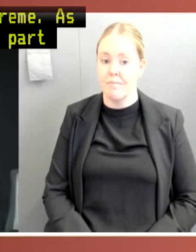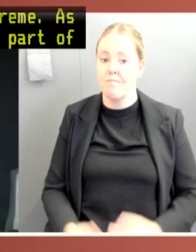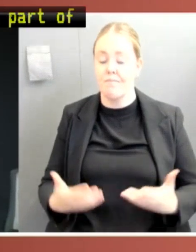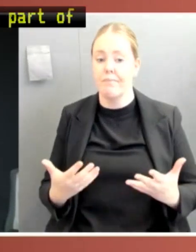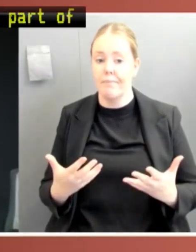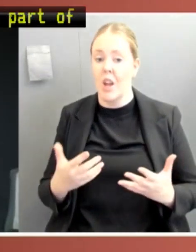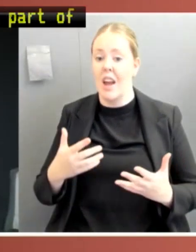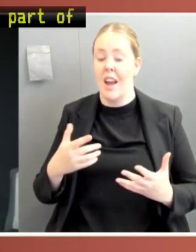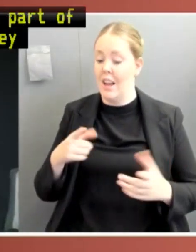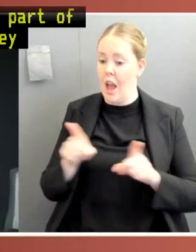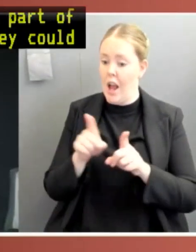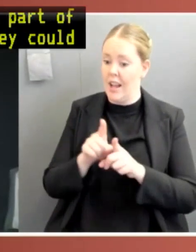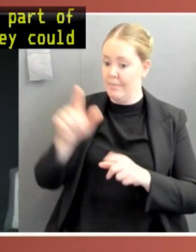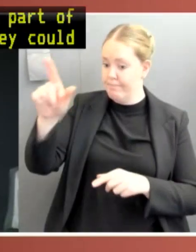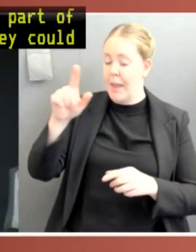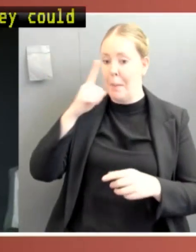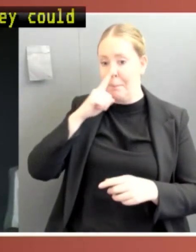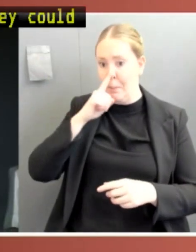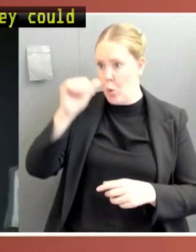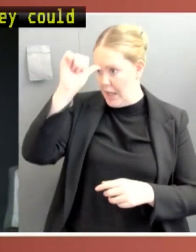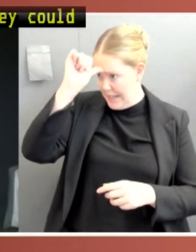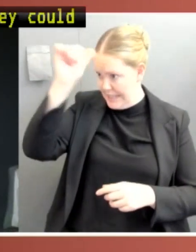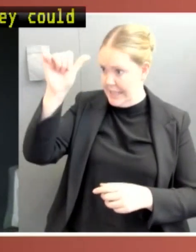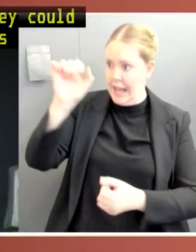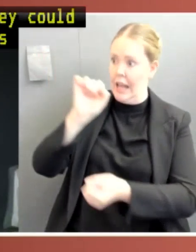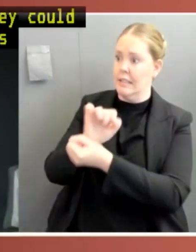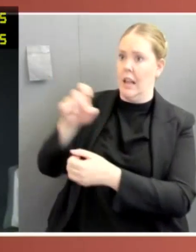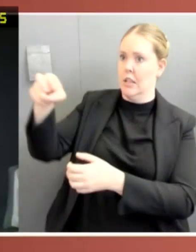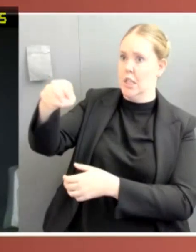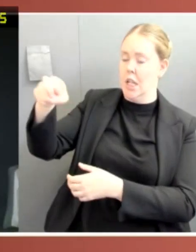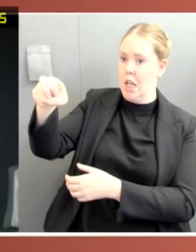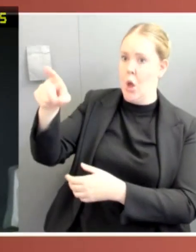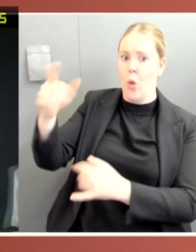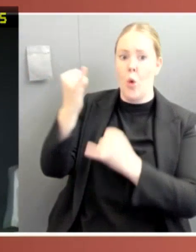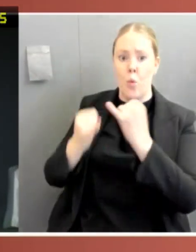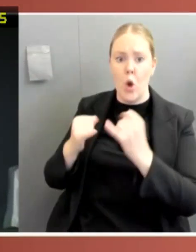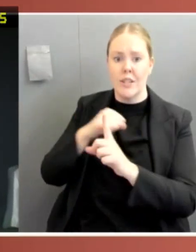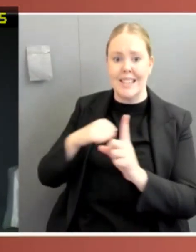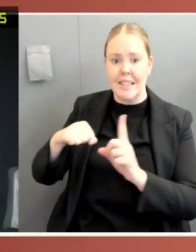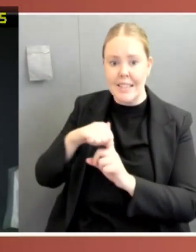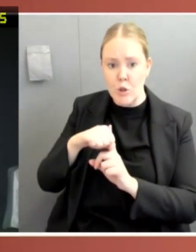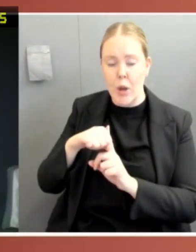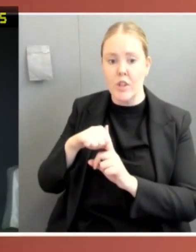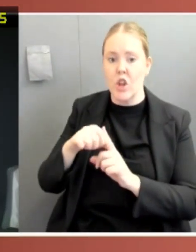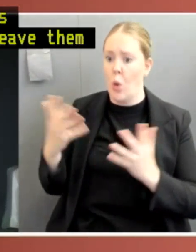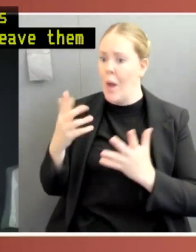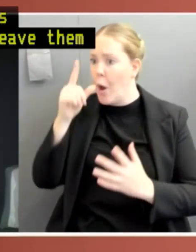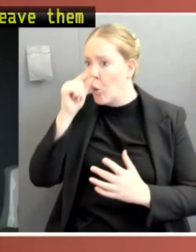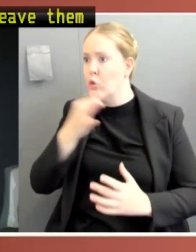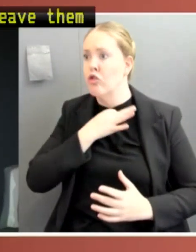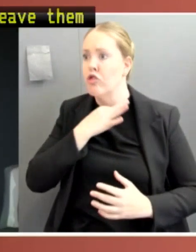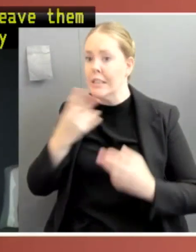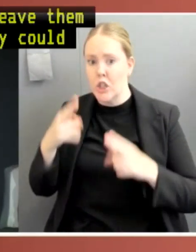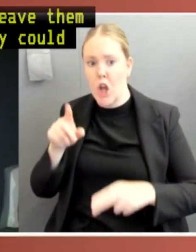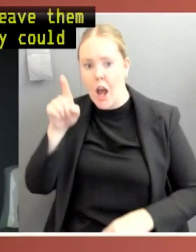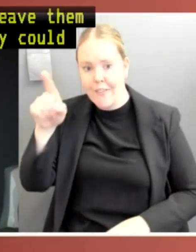and leave them in circumstances where, as foreseeable, some would die, Parliament wasn't able to disallow that. If the executive decided